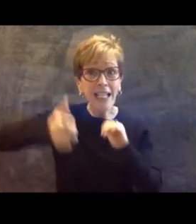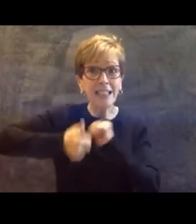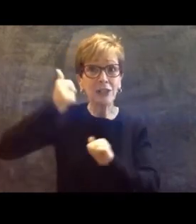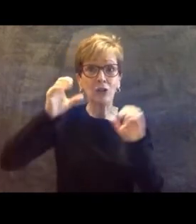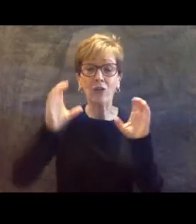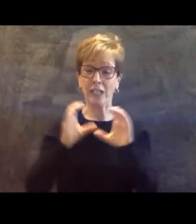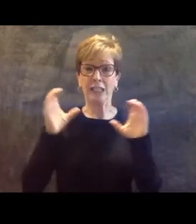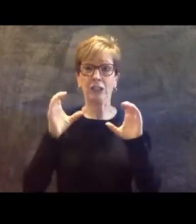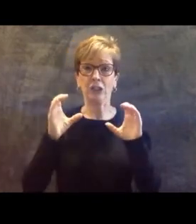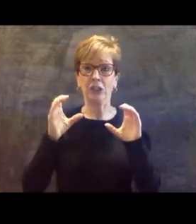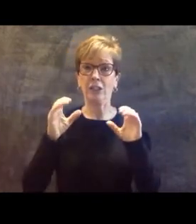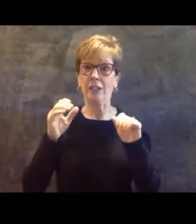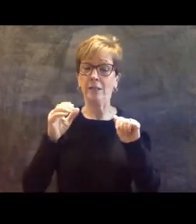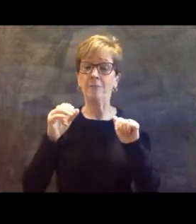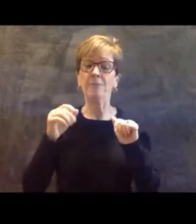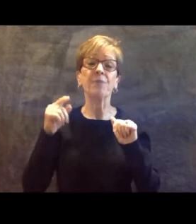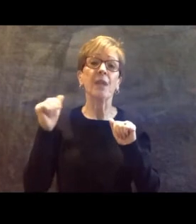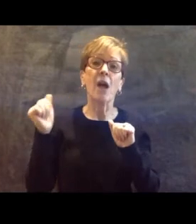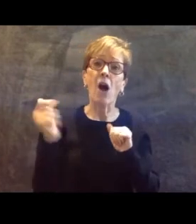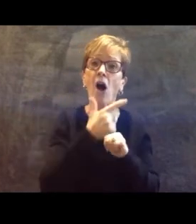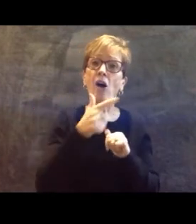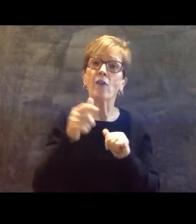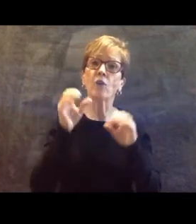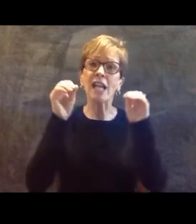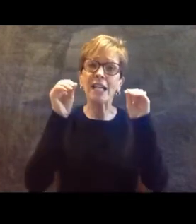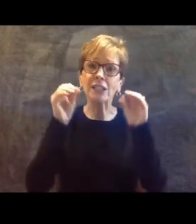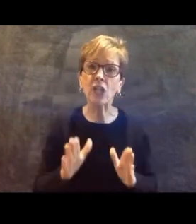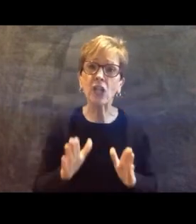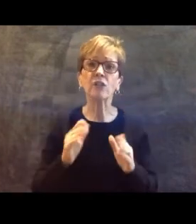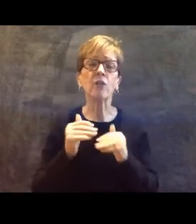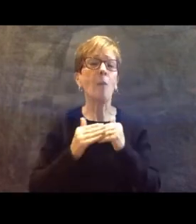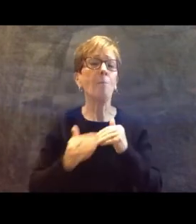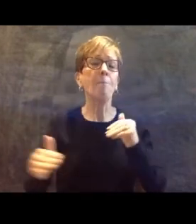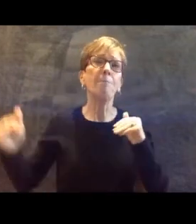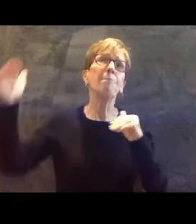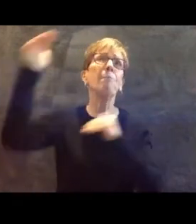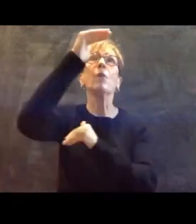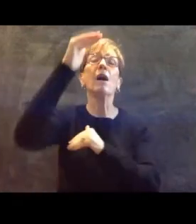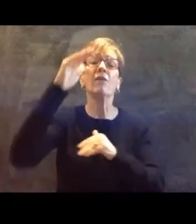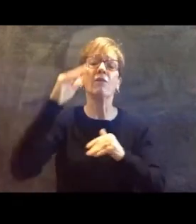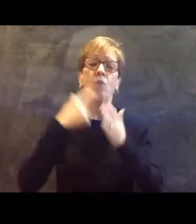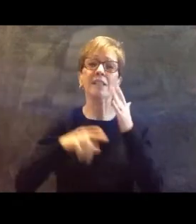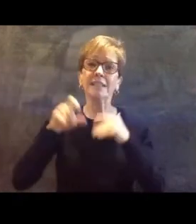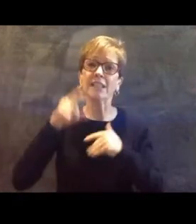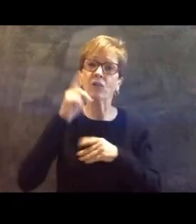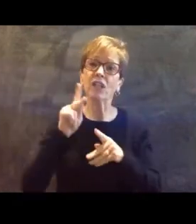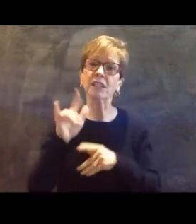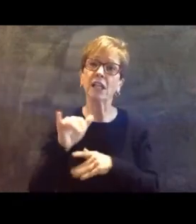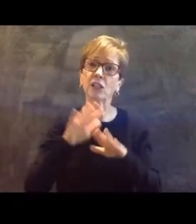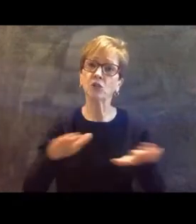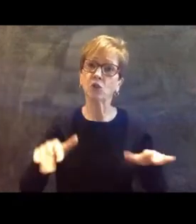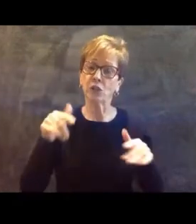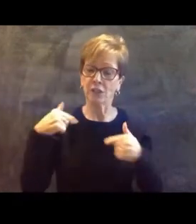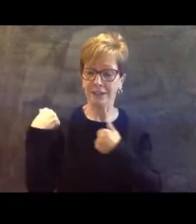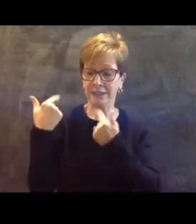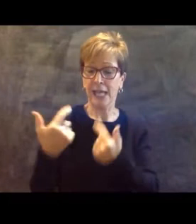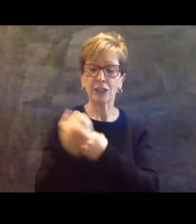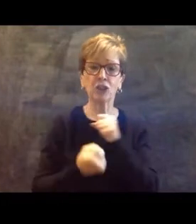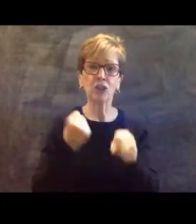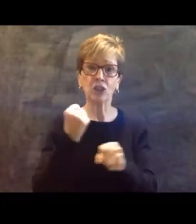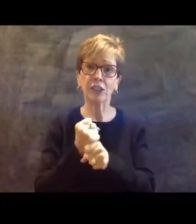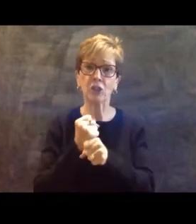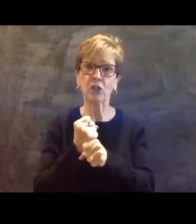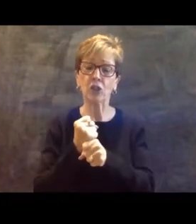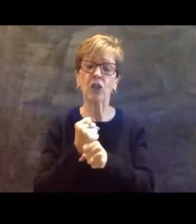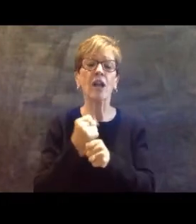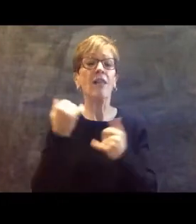educators that have gone above and beyond for Kentucky's children during this last year. While this last year has been different,